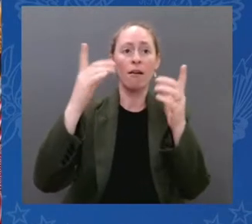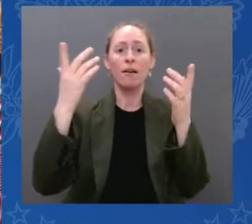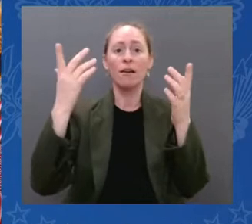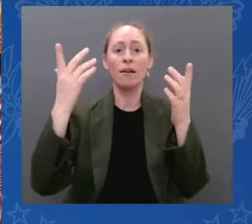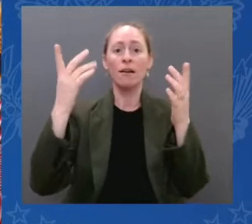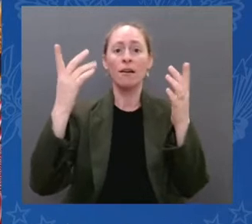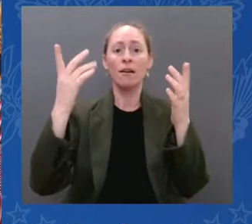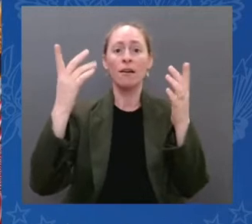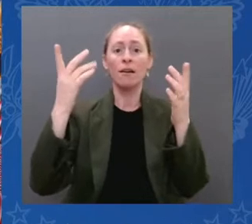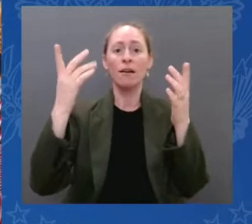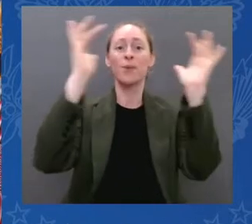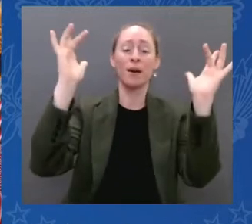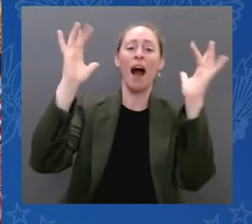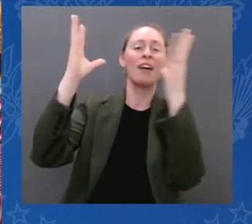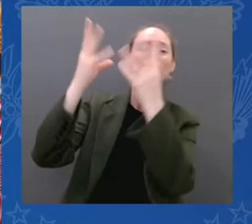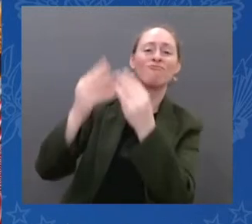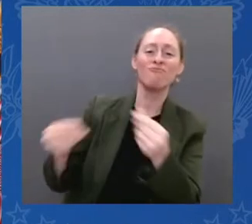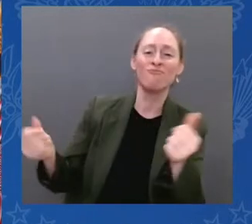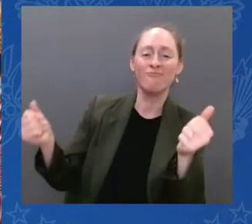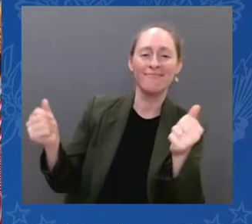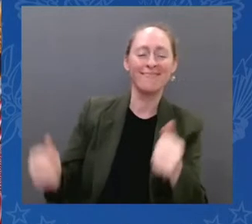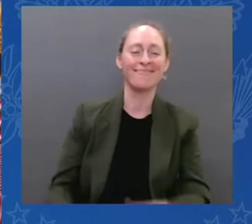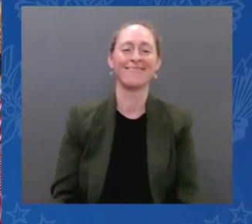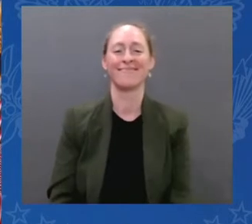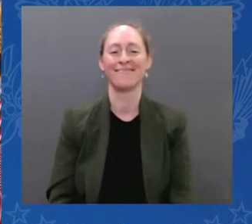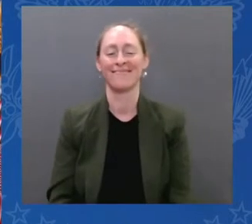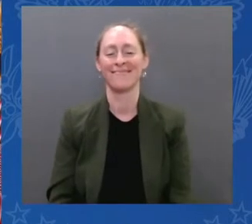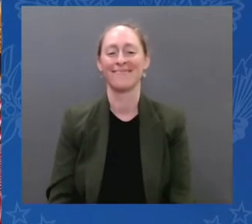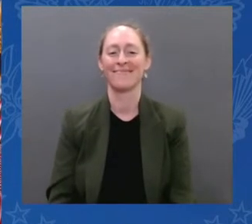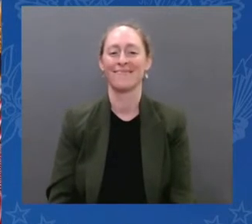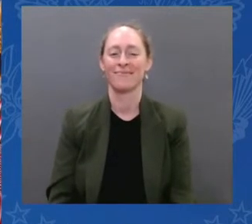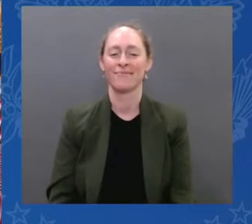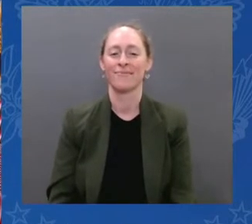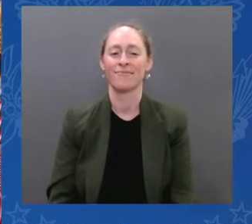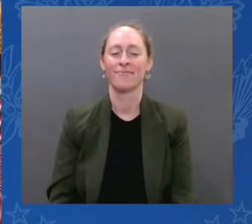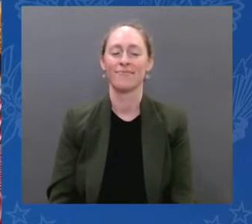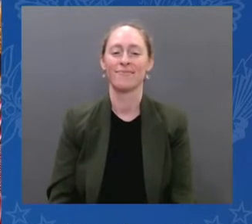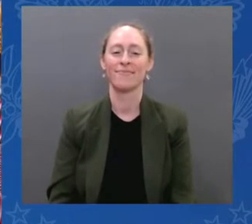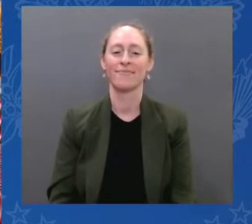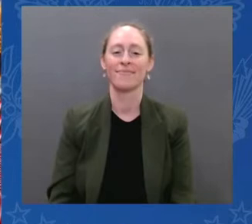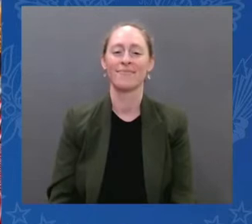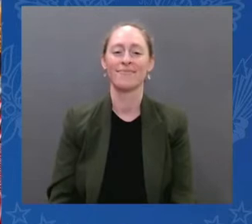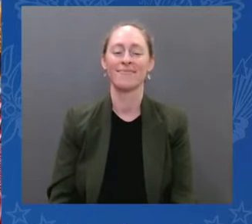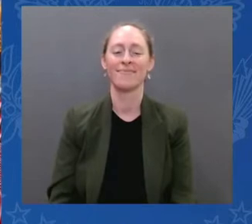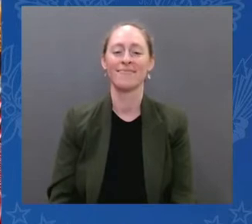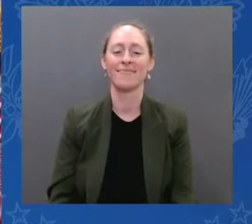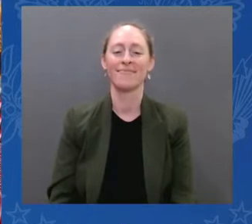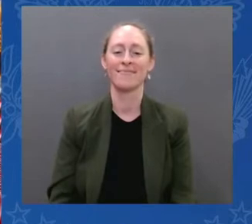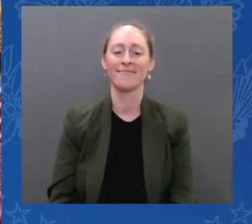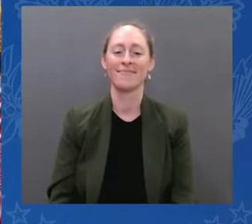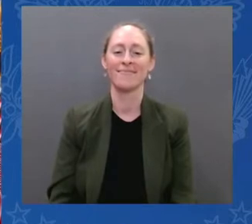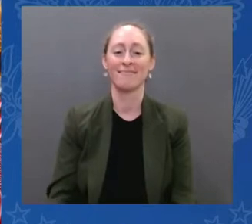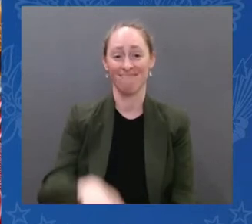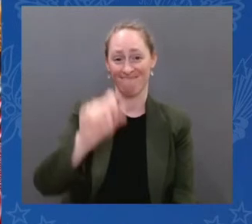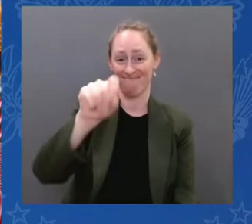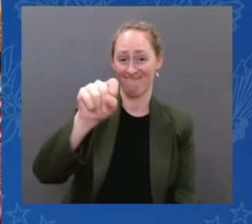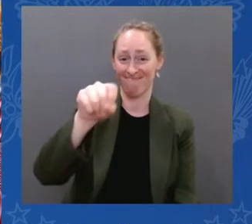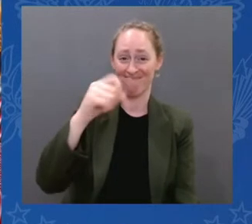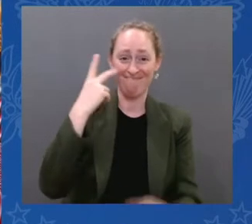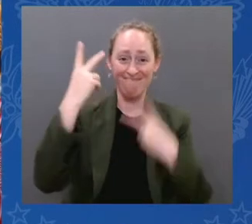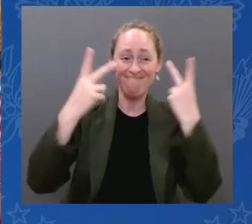13 billion — let me say that again — 13 billion years ago. It's hard to even fathom.